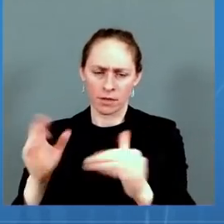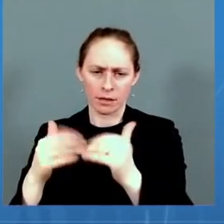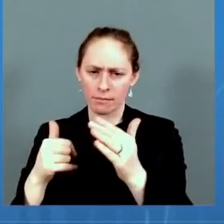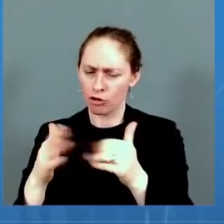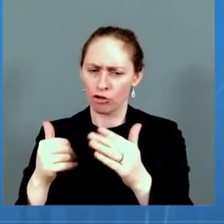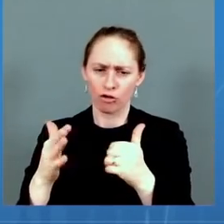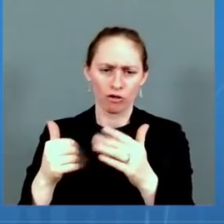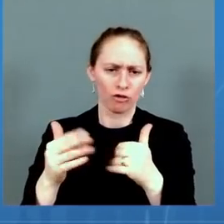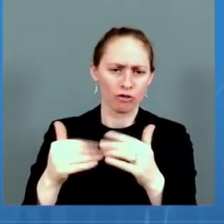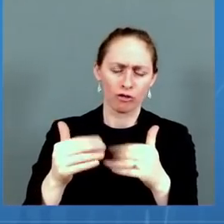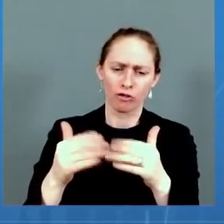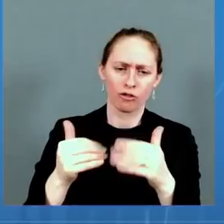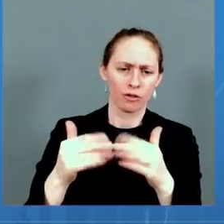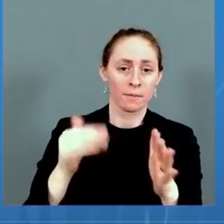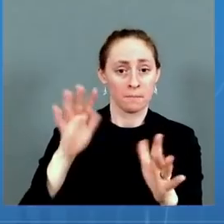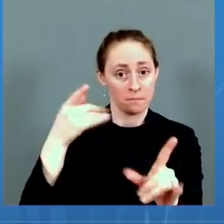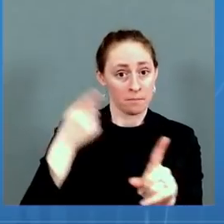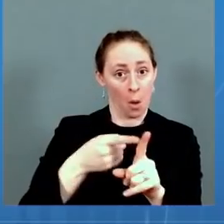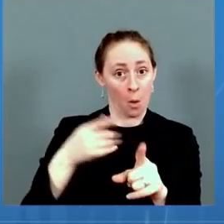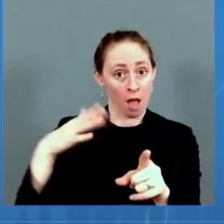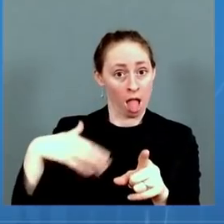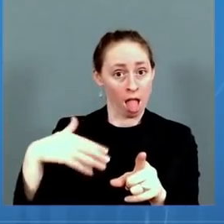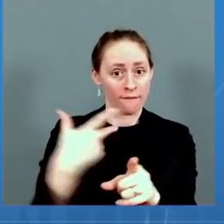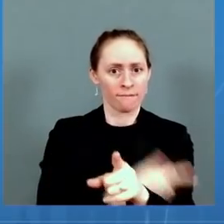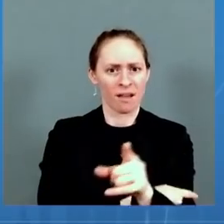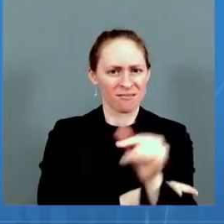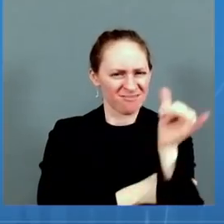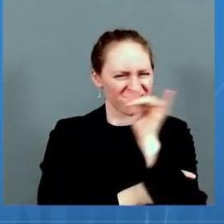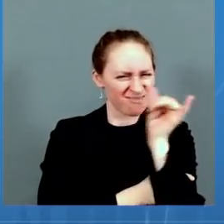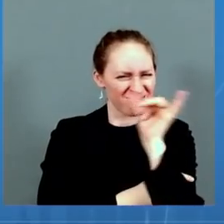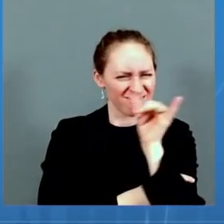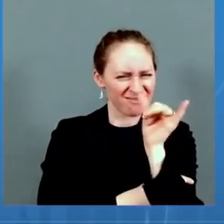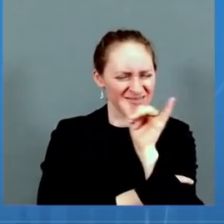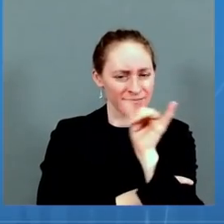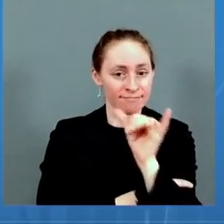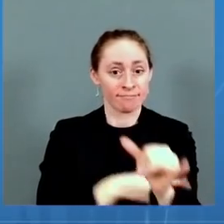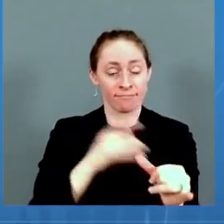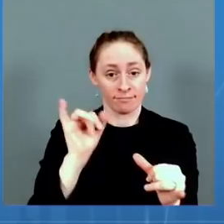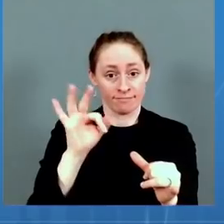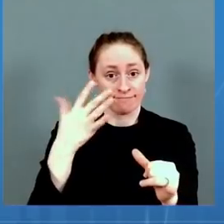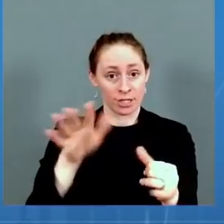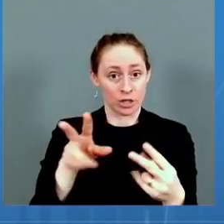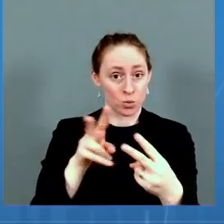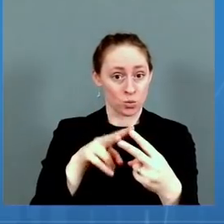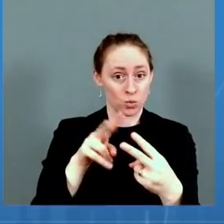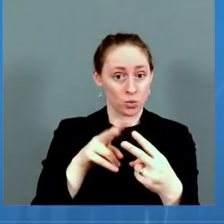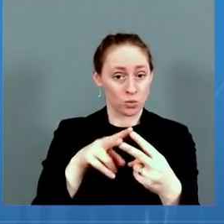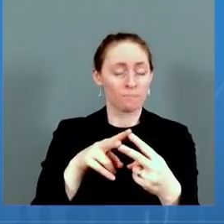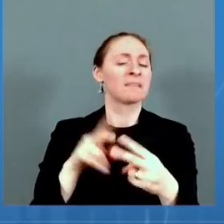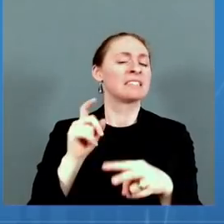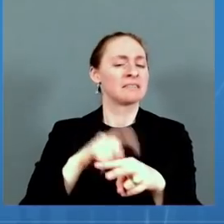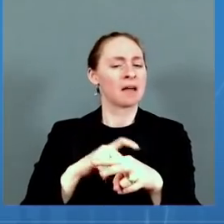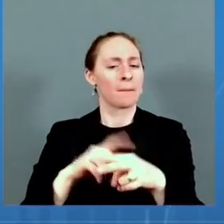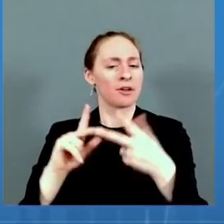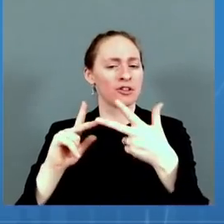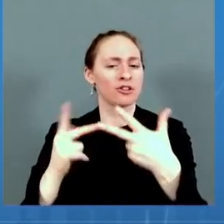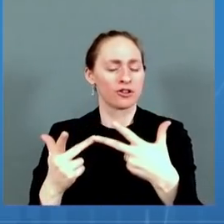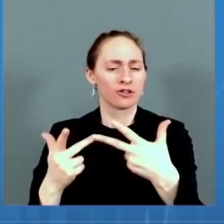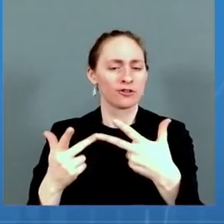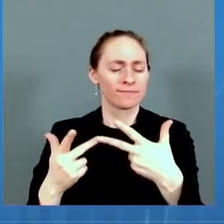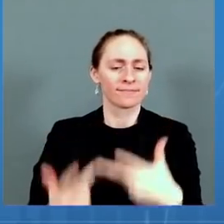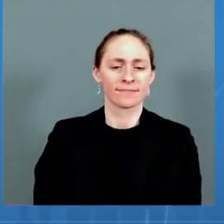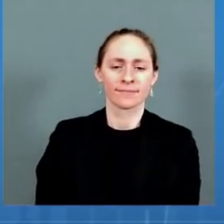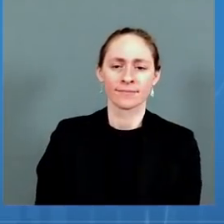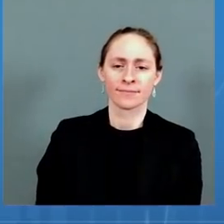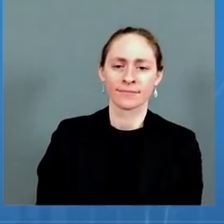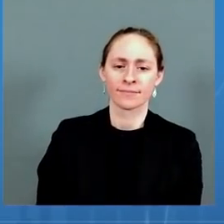vaccinated, to get boosted. It is very difficult to predict, as you say, to read the tea leaves. So if you can't